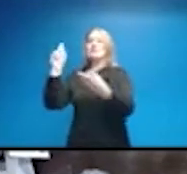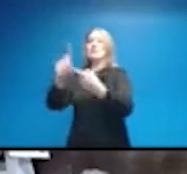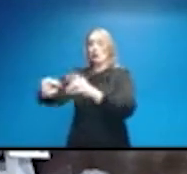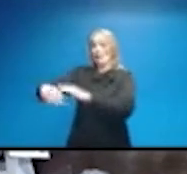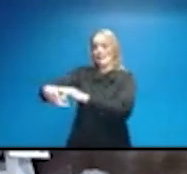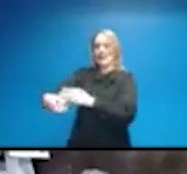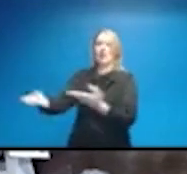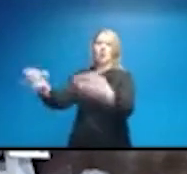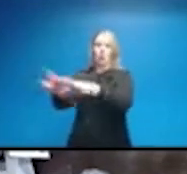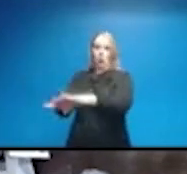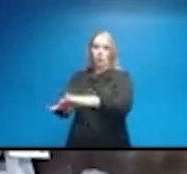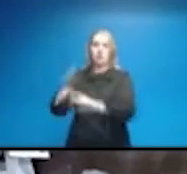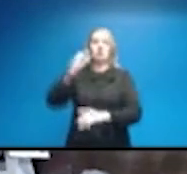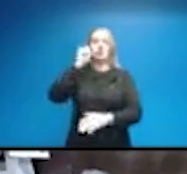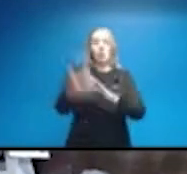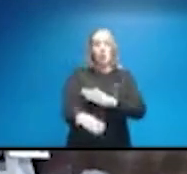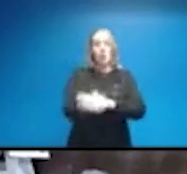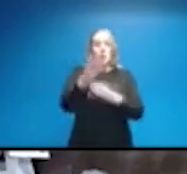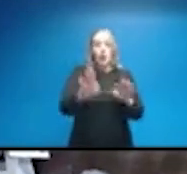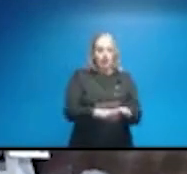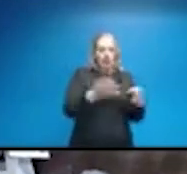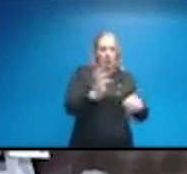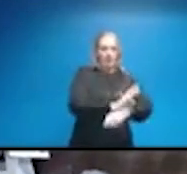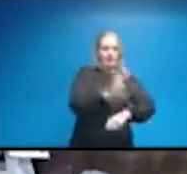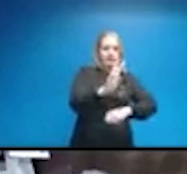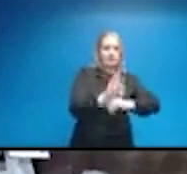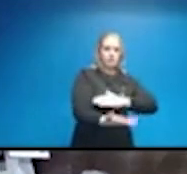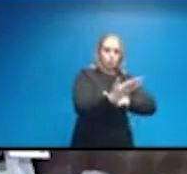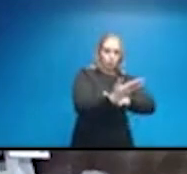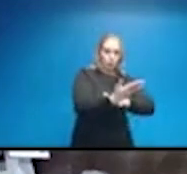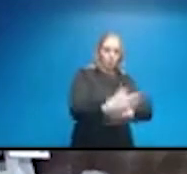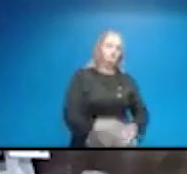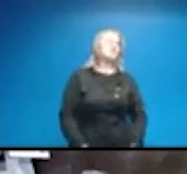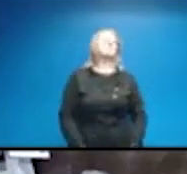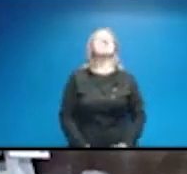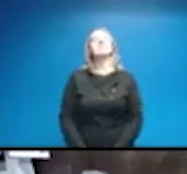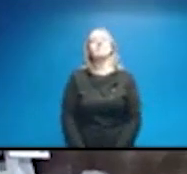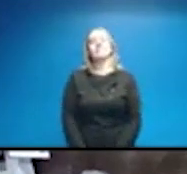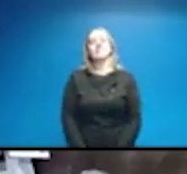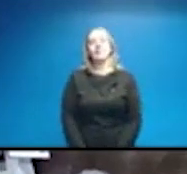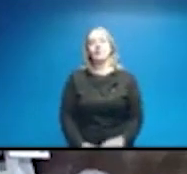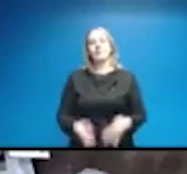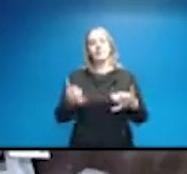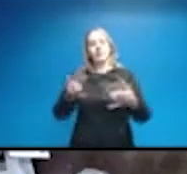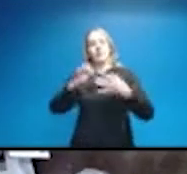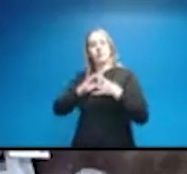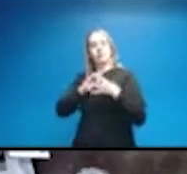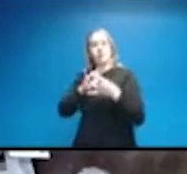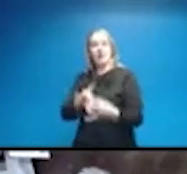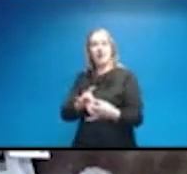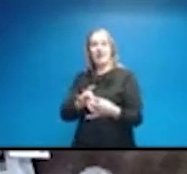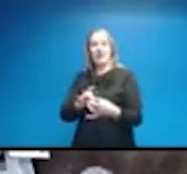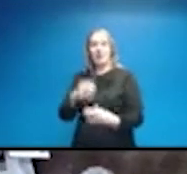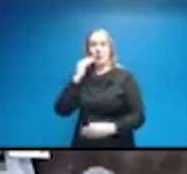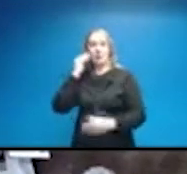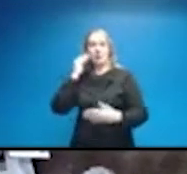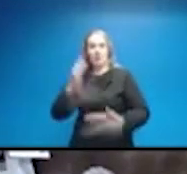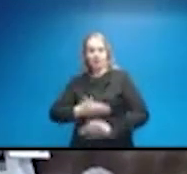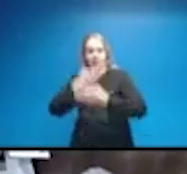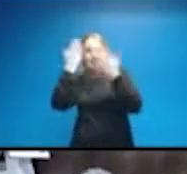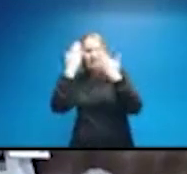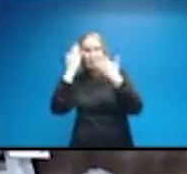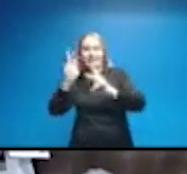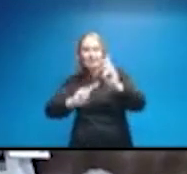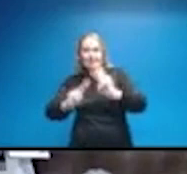will open tomorrow morning at 6 a.m. In terms of our unsheltered population, our homeless